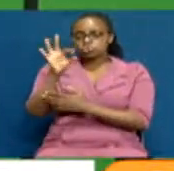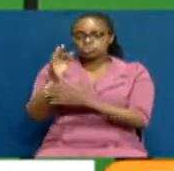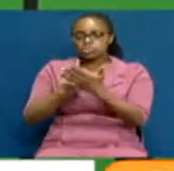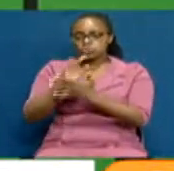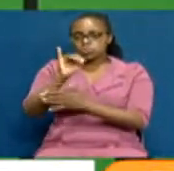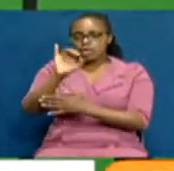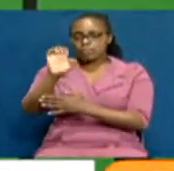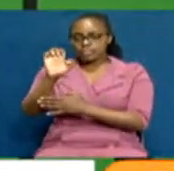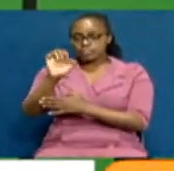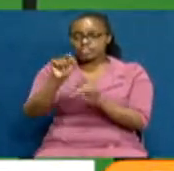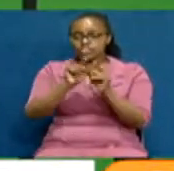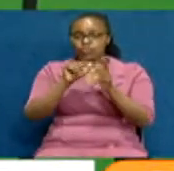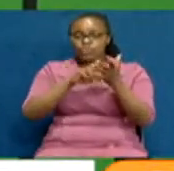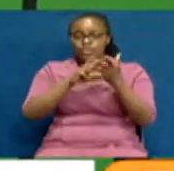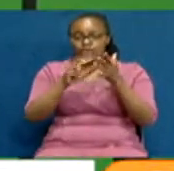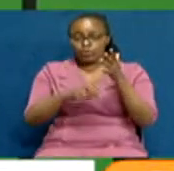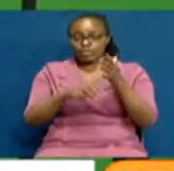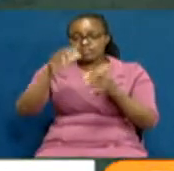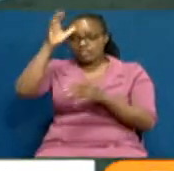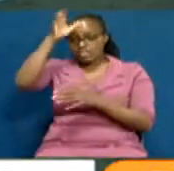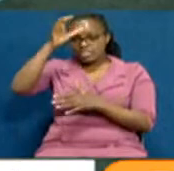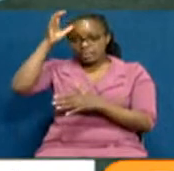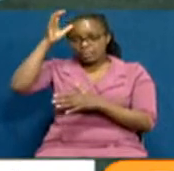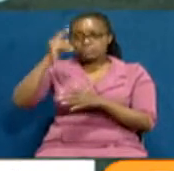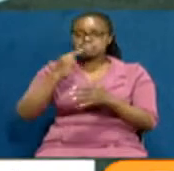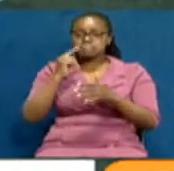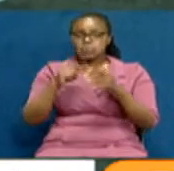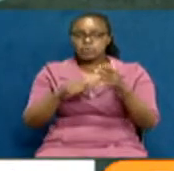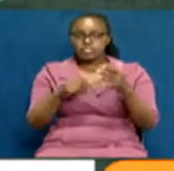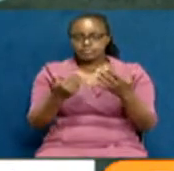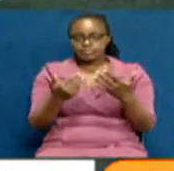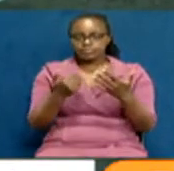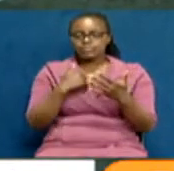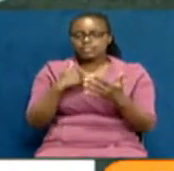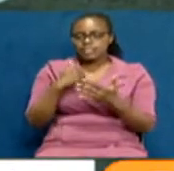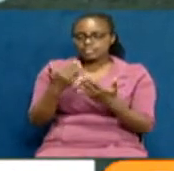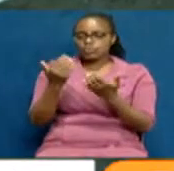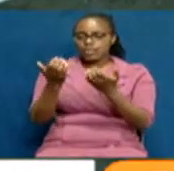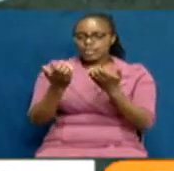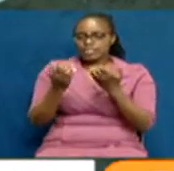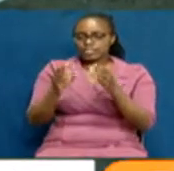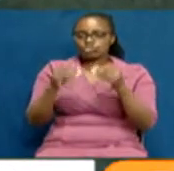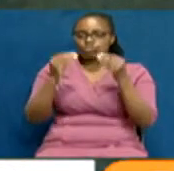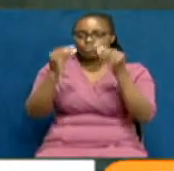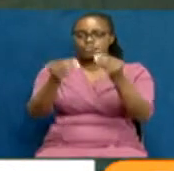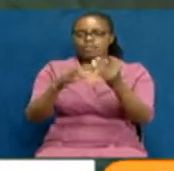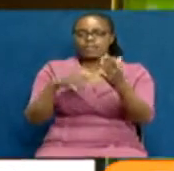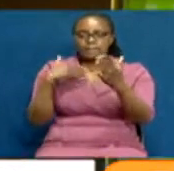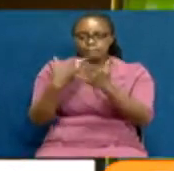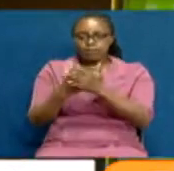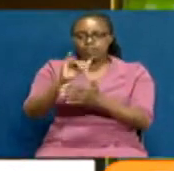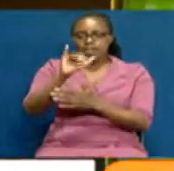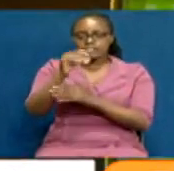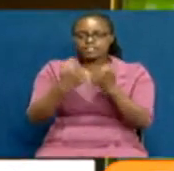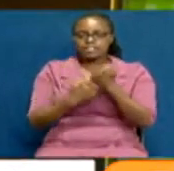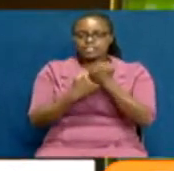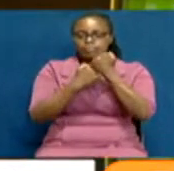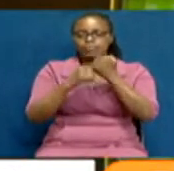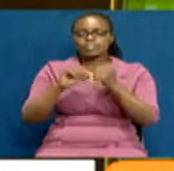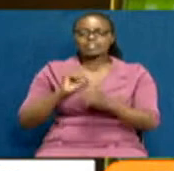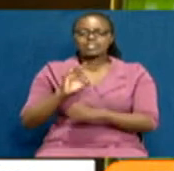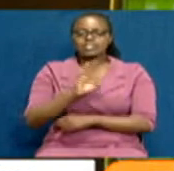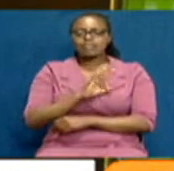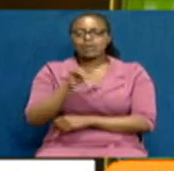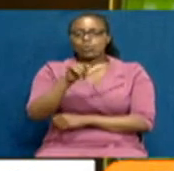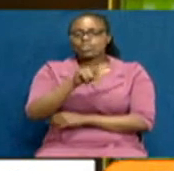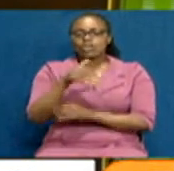Under the terms of the contract, Chabukati states in the statement, a bidder was required to provide proof of ICT support staff with